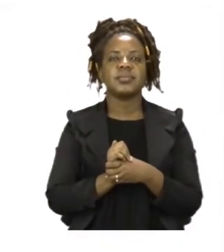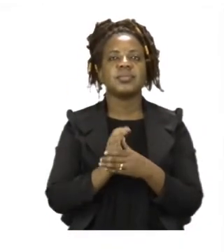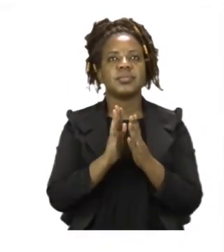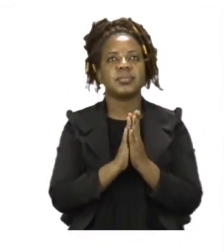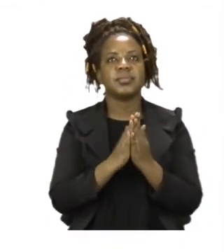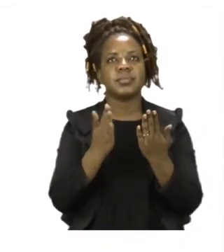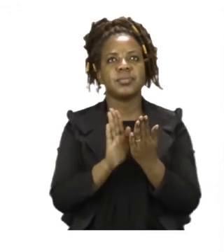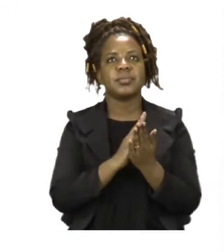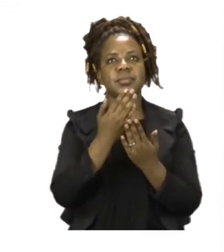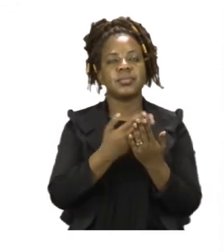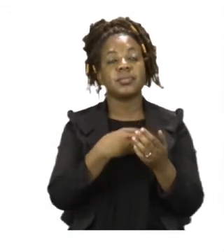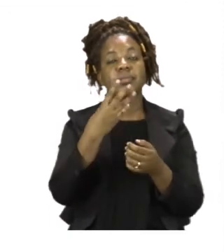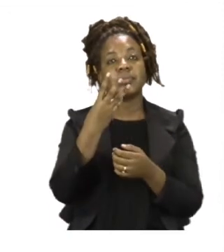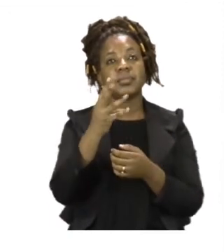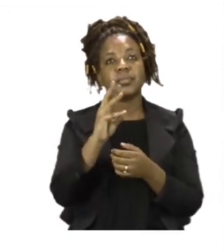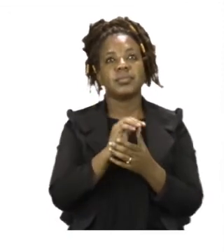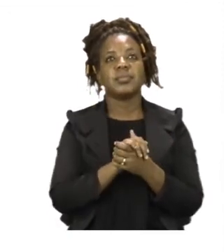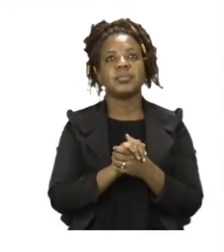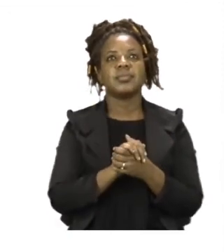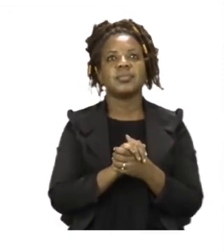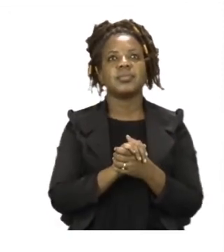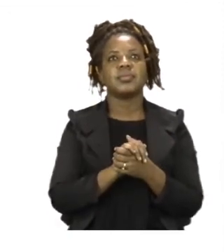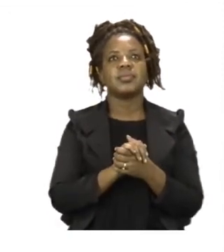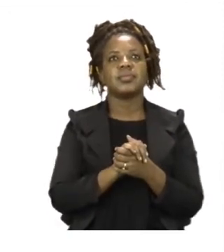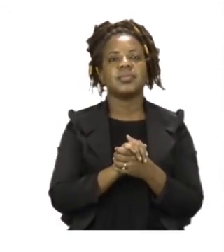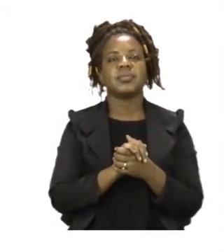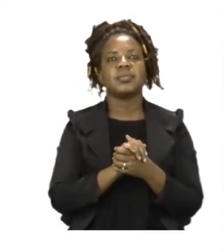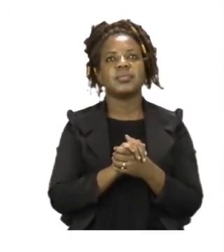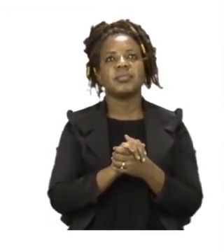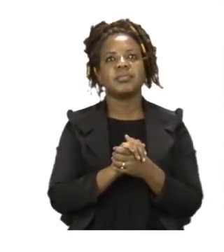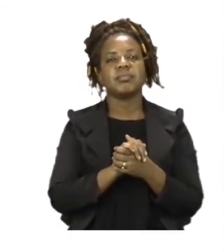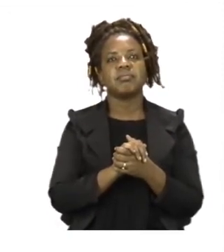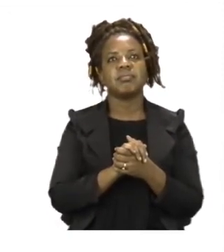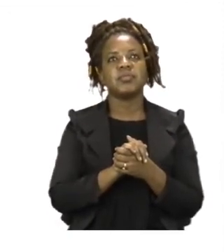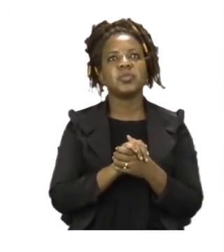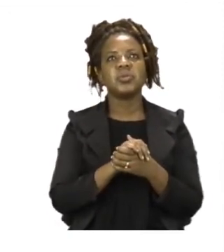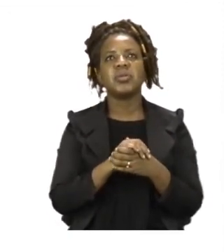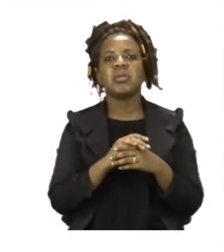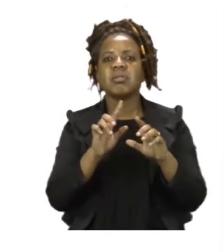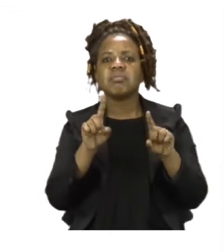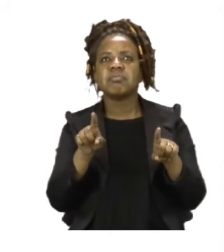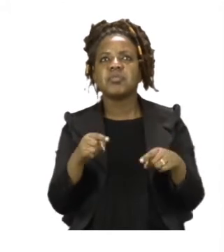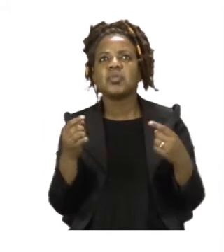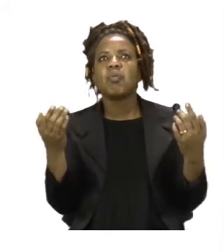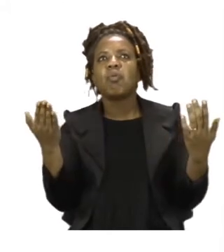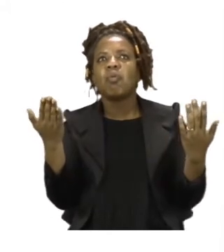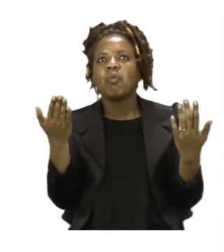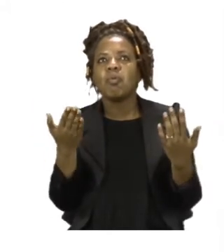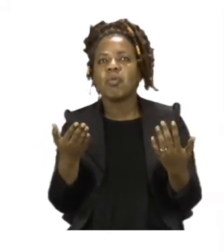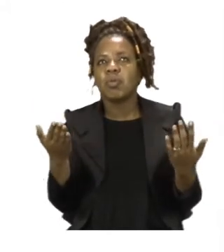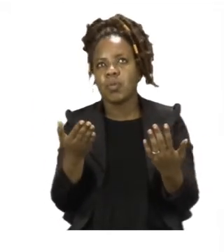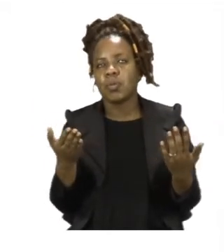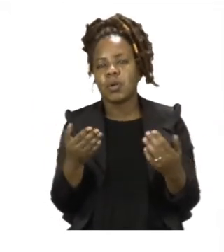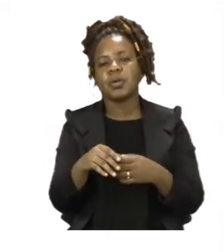are going to be doing prepositions. Now prepositions are very fun to do and they